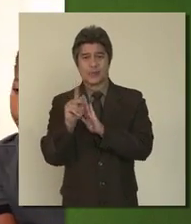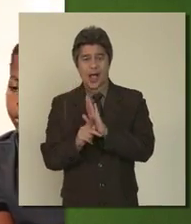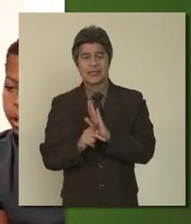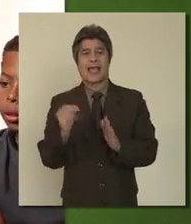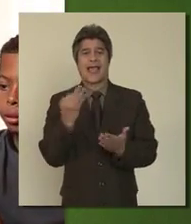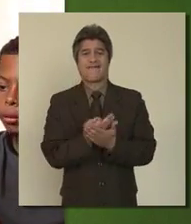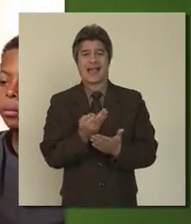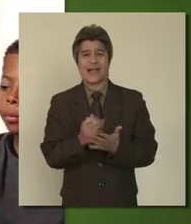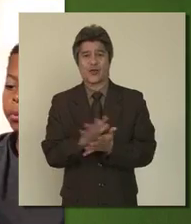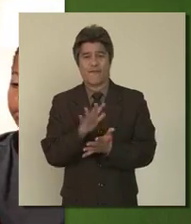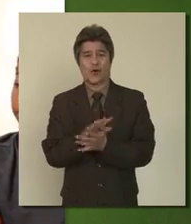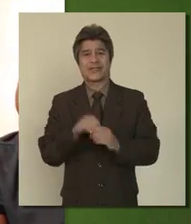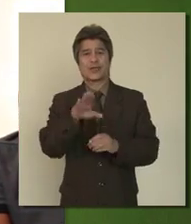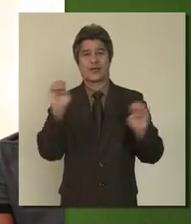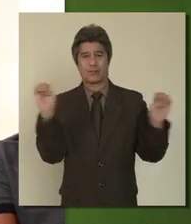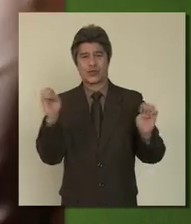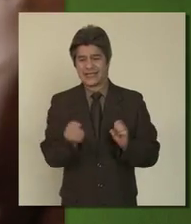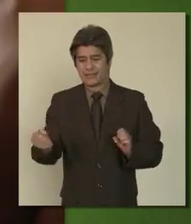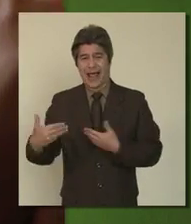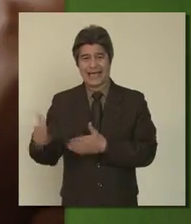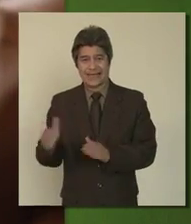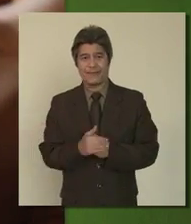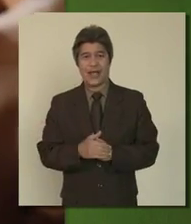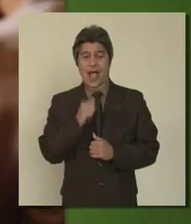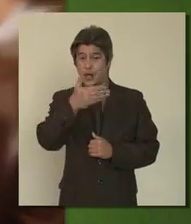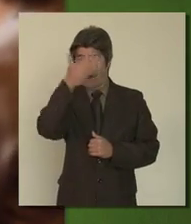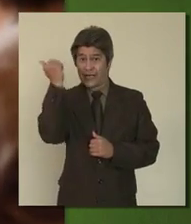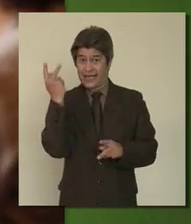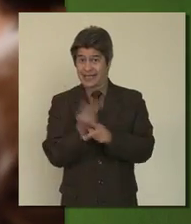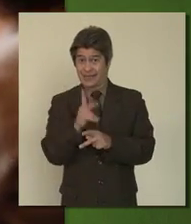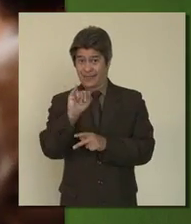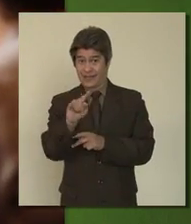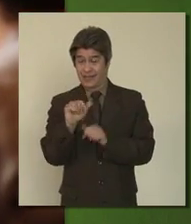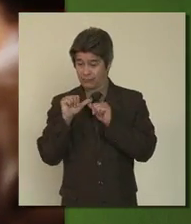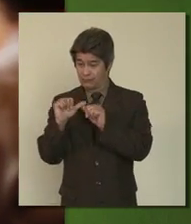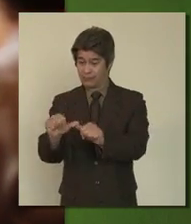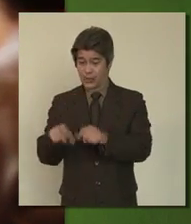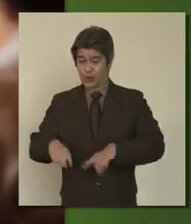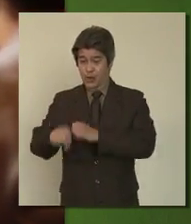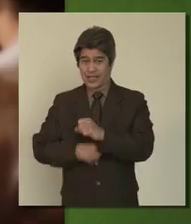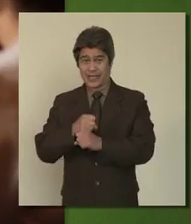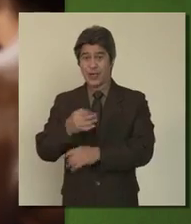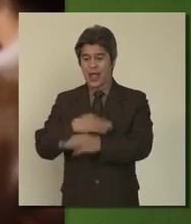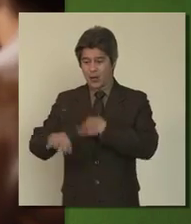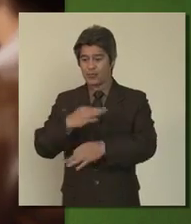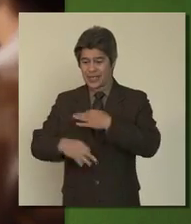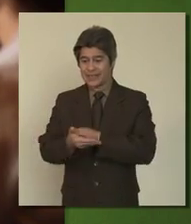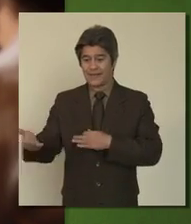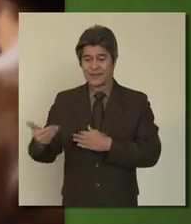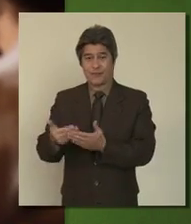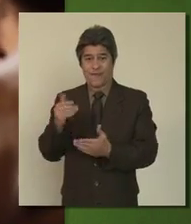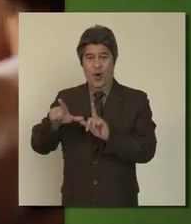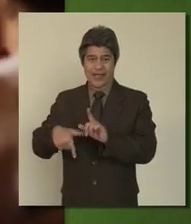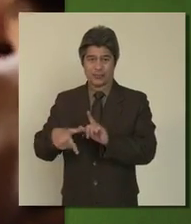financial forms in your emergency supply kit. And don't forget to maintain your kit and plan throughout the year, replacing items prior to their expiration